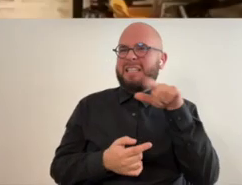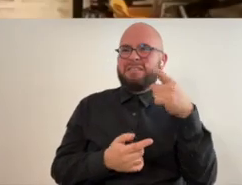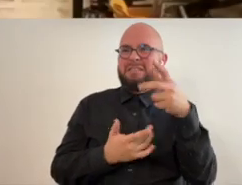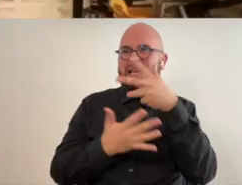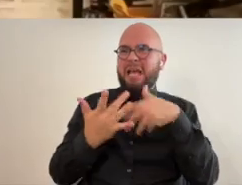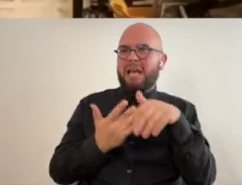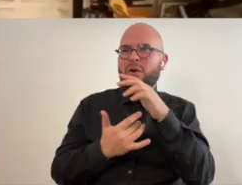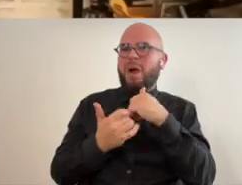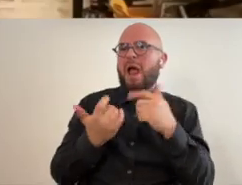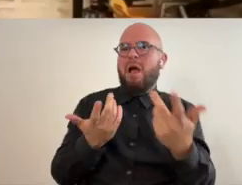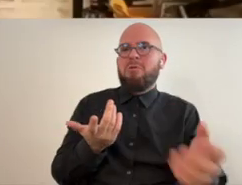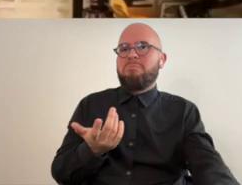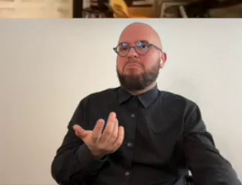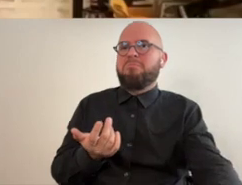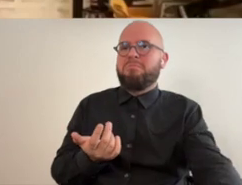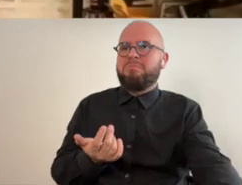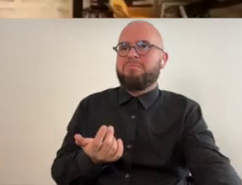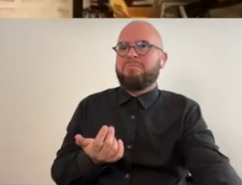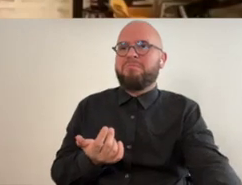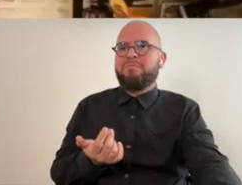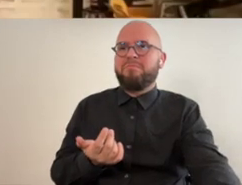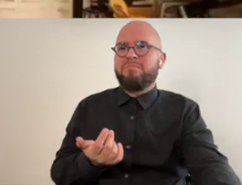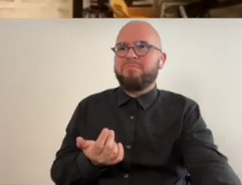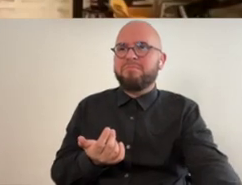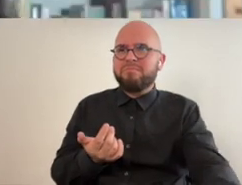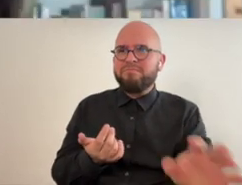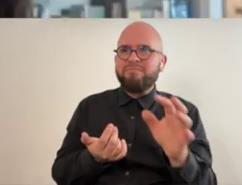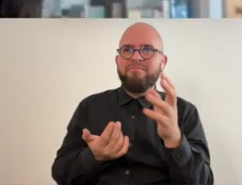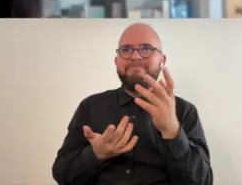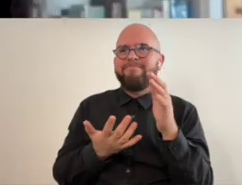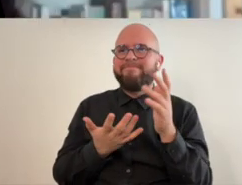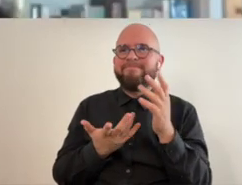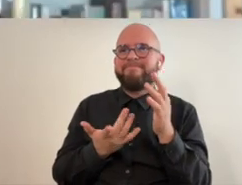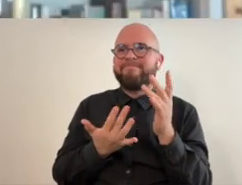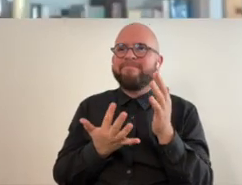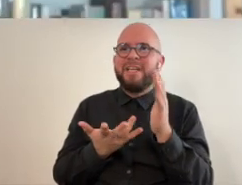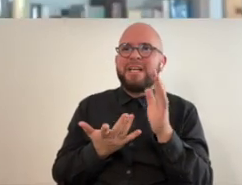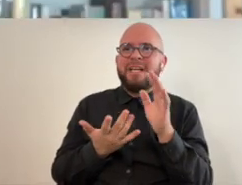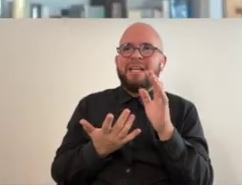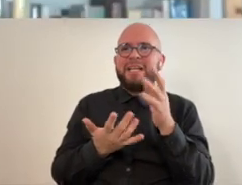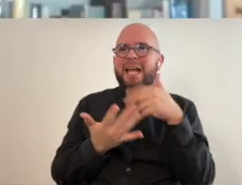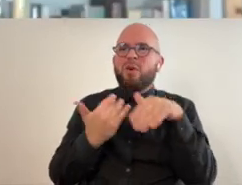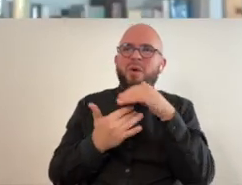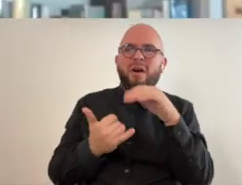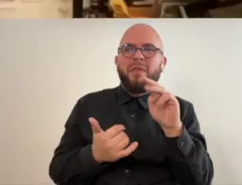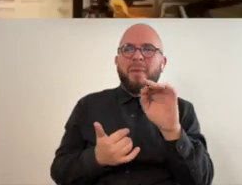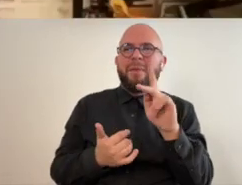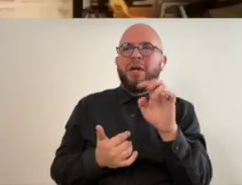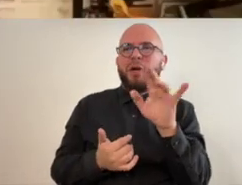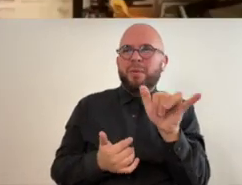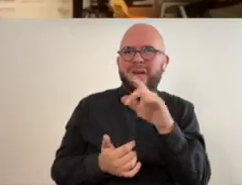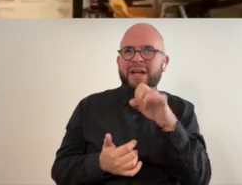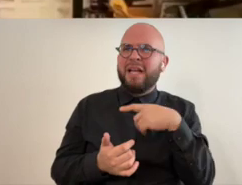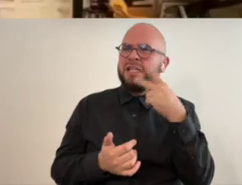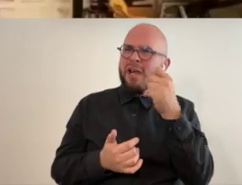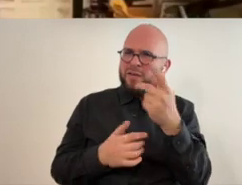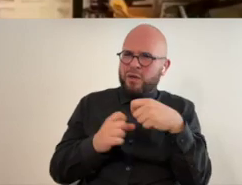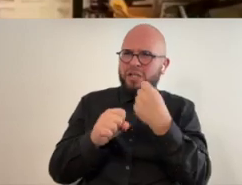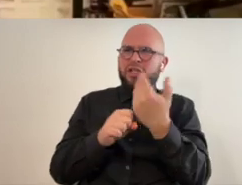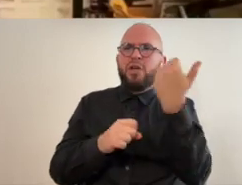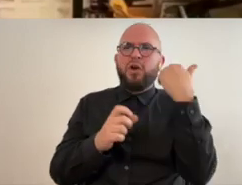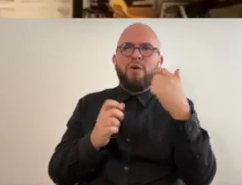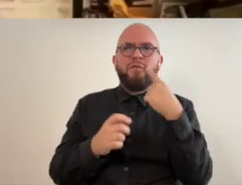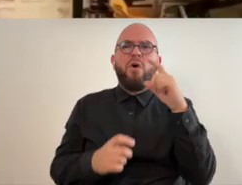i believe it was through hanging around the makery and uh i had actually seen a couple